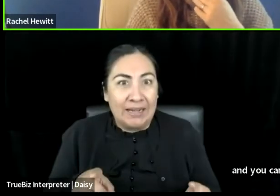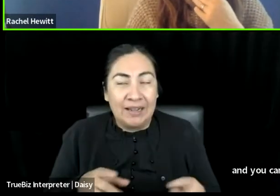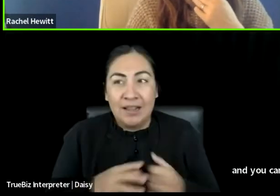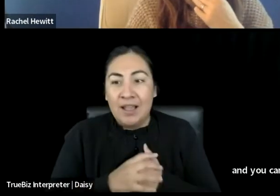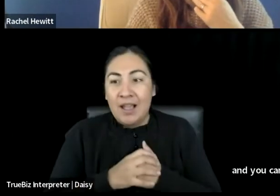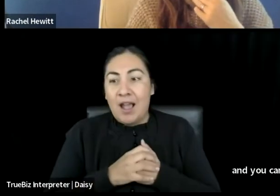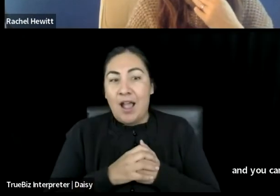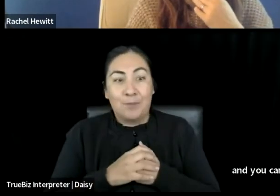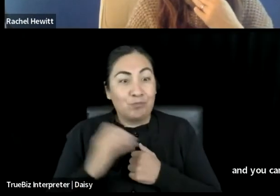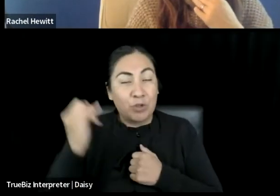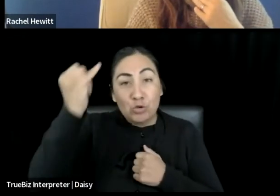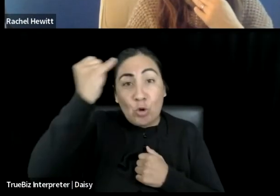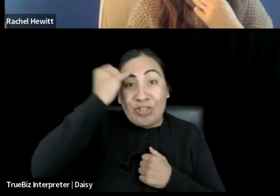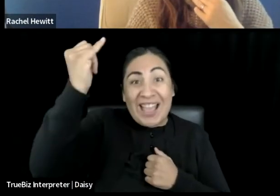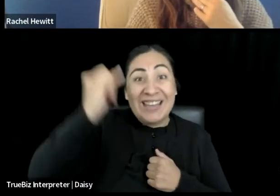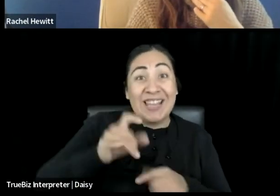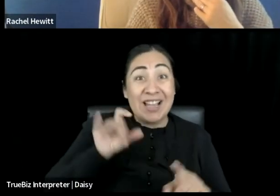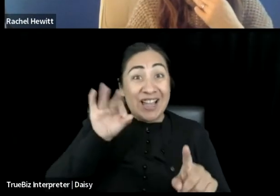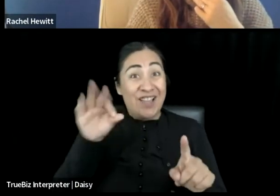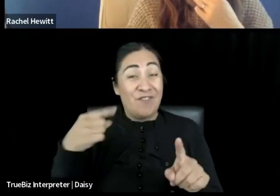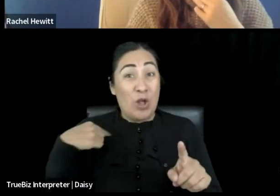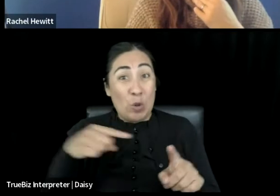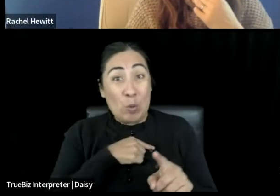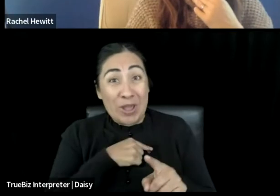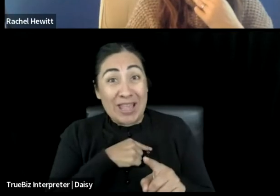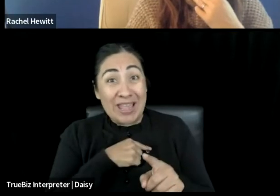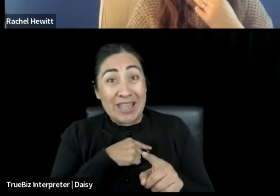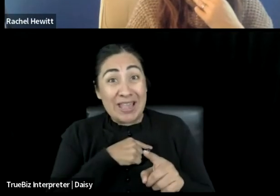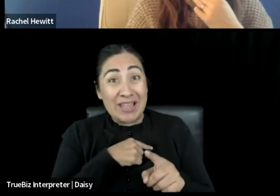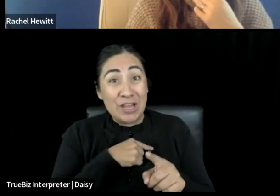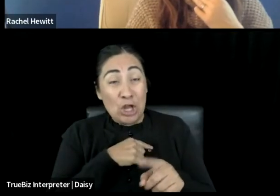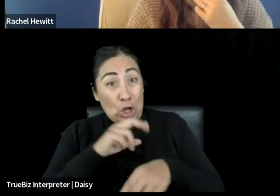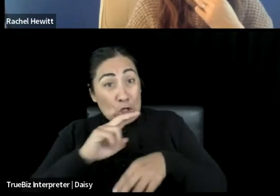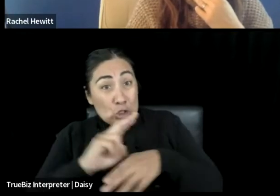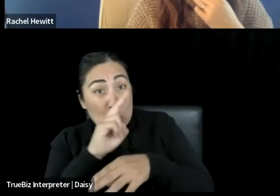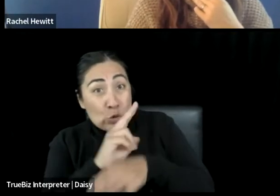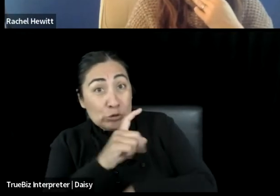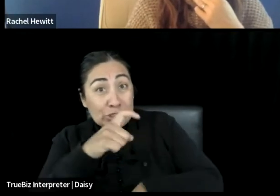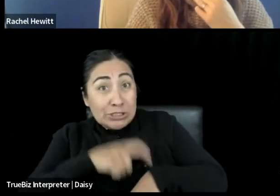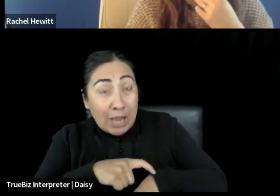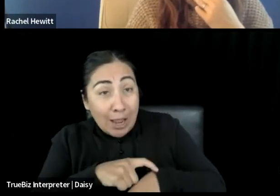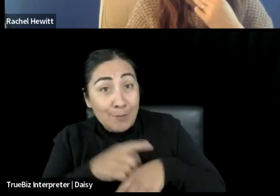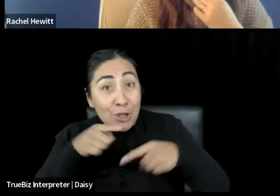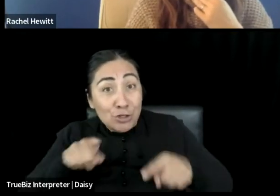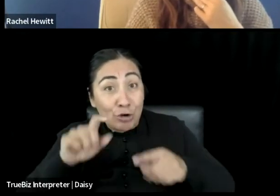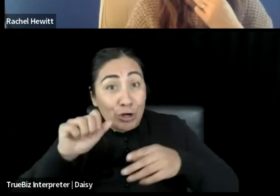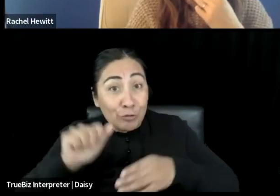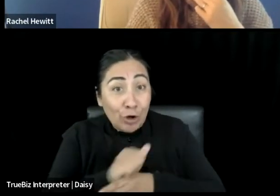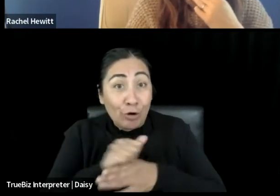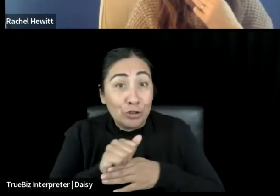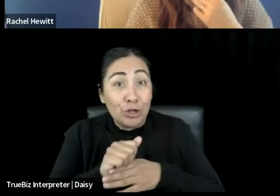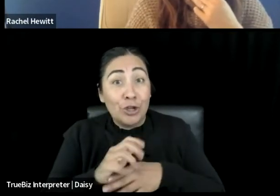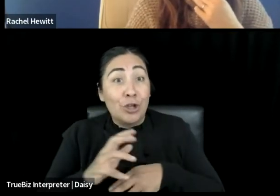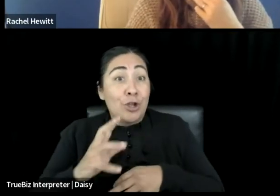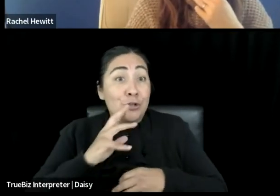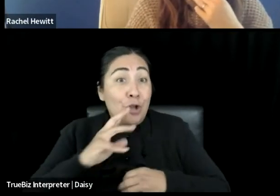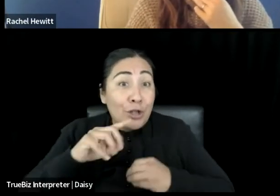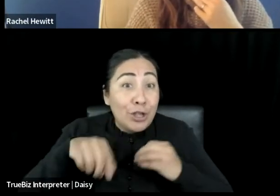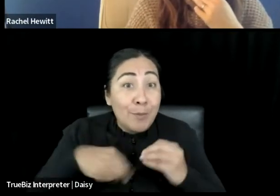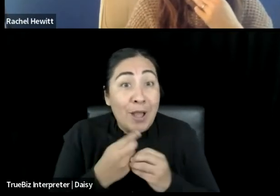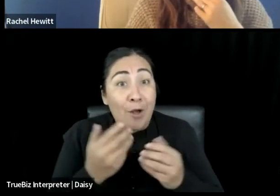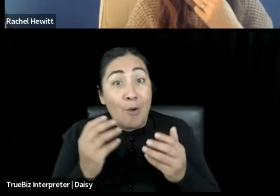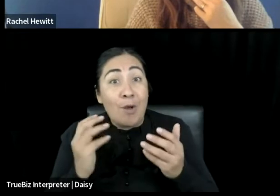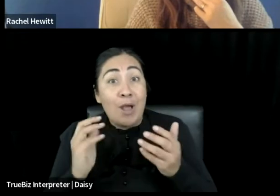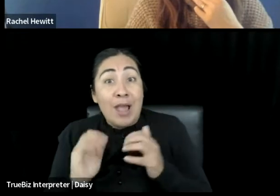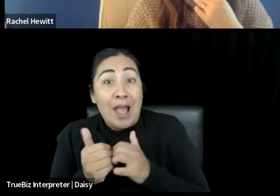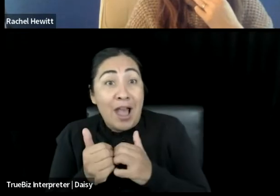So the idea that if we spend time in rehearsal talking about what someone is holding, that somehow we've lost that on time and we're not going to